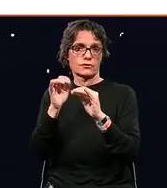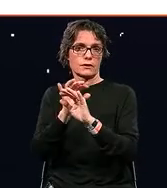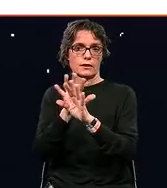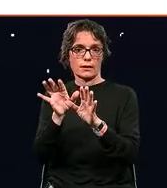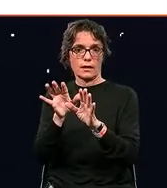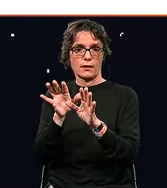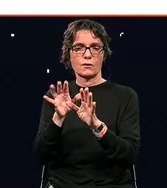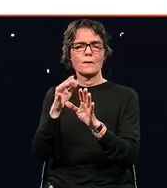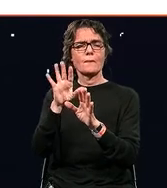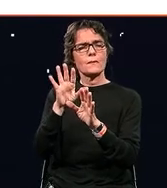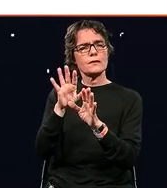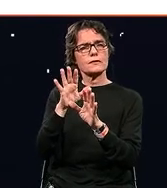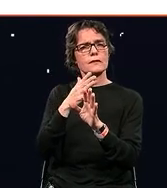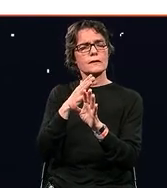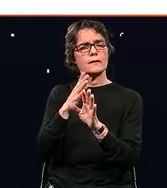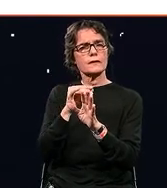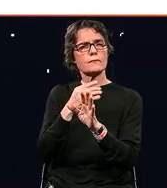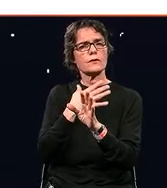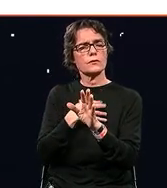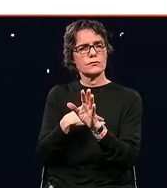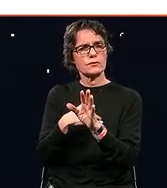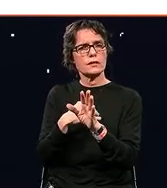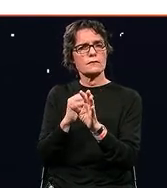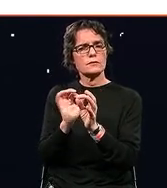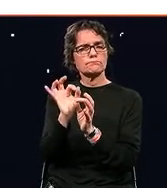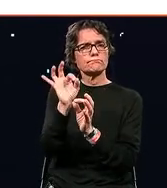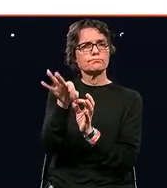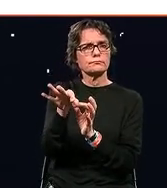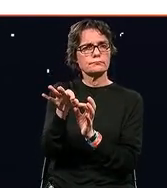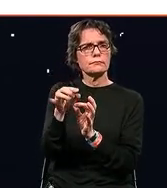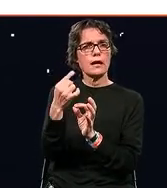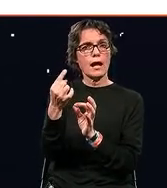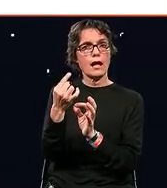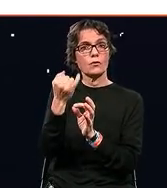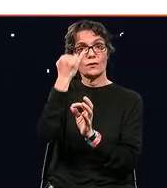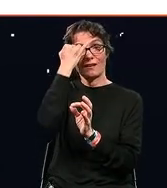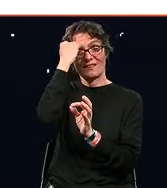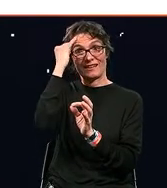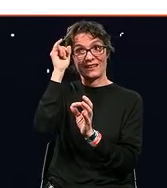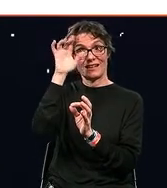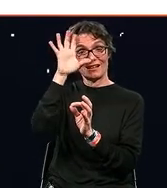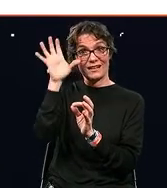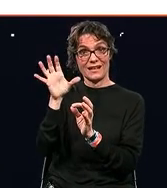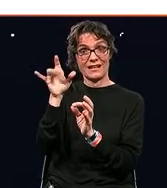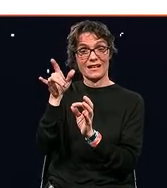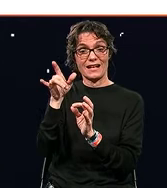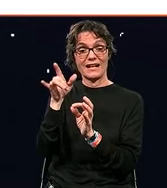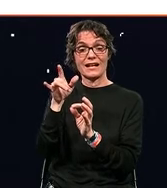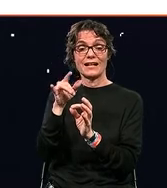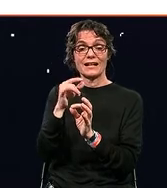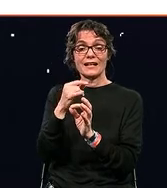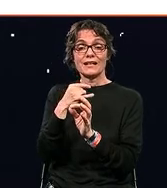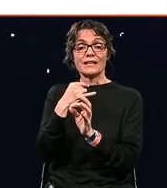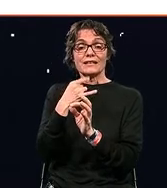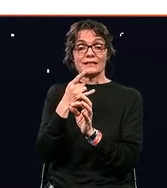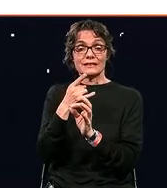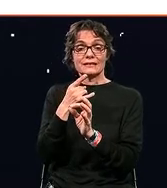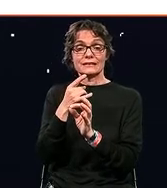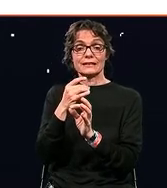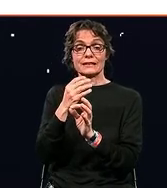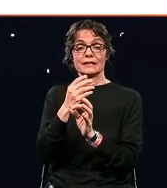But I'd like to introduce something that in India is called Yugaat. So the everyday